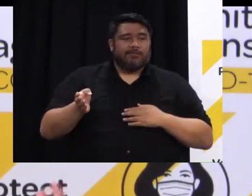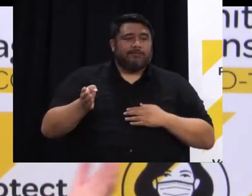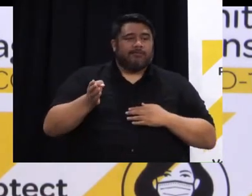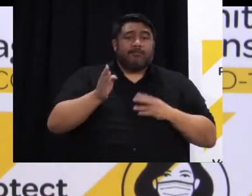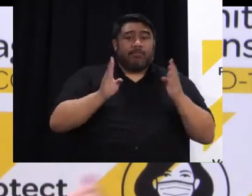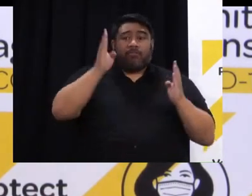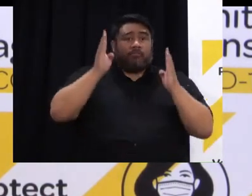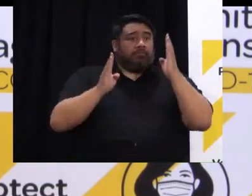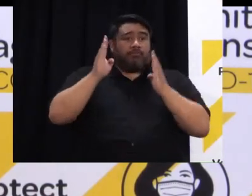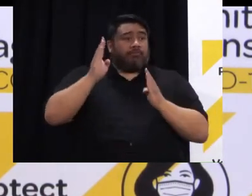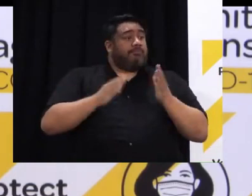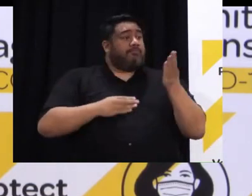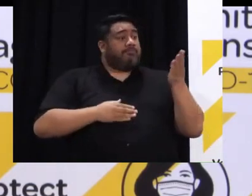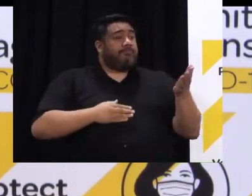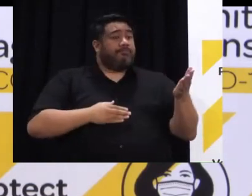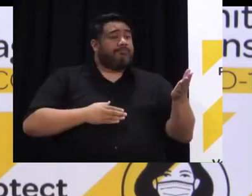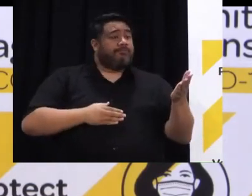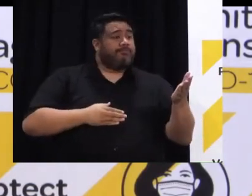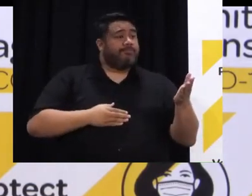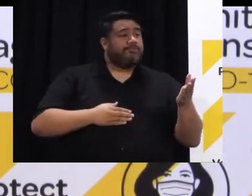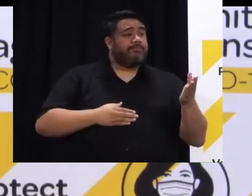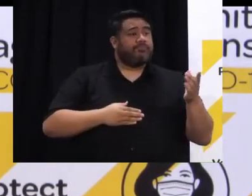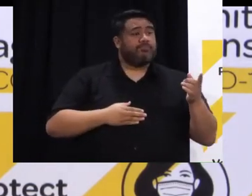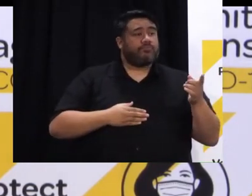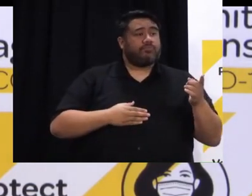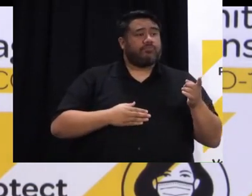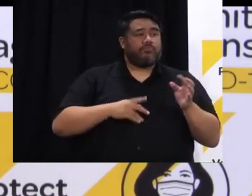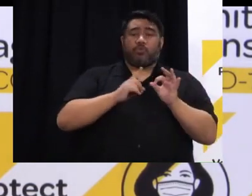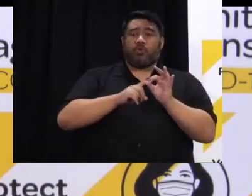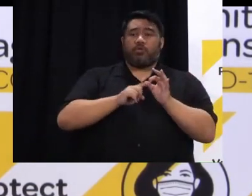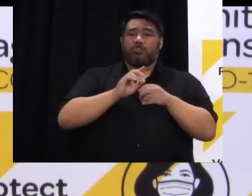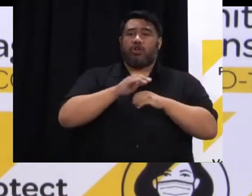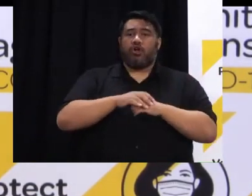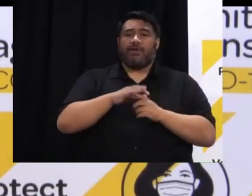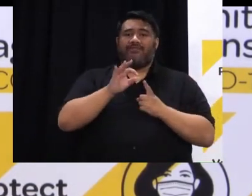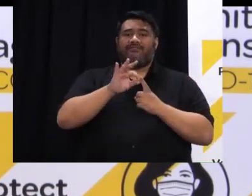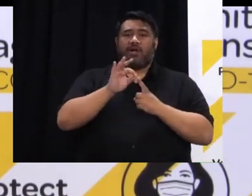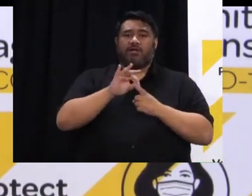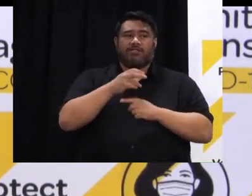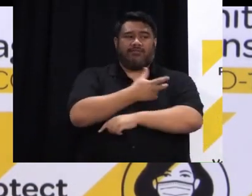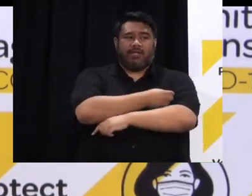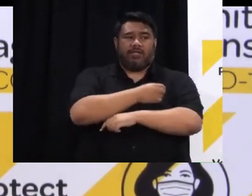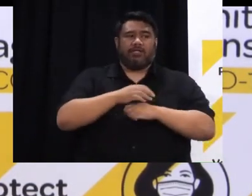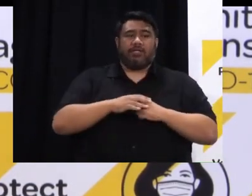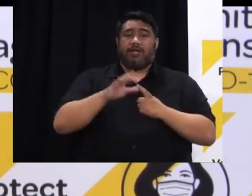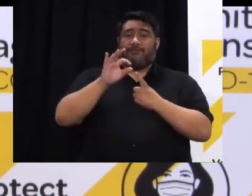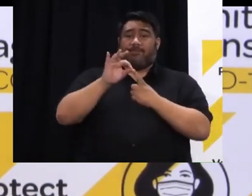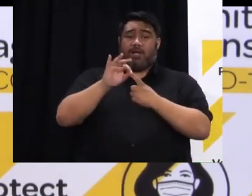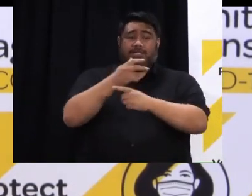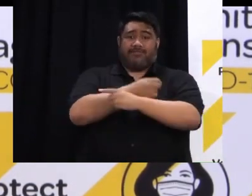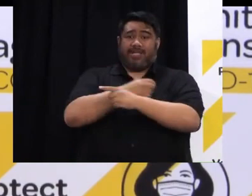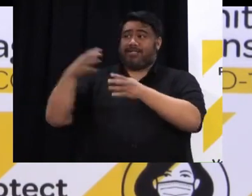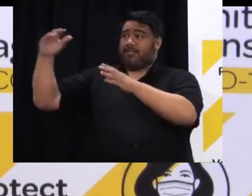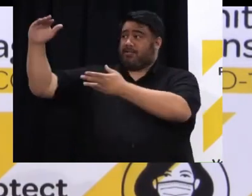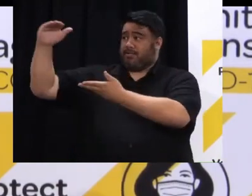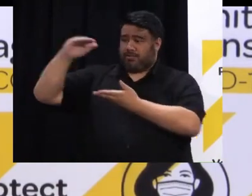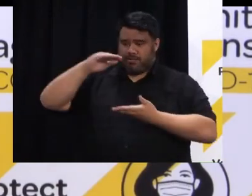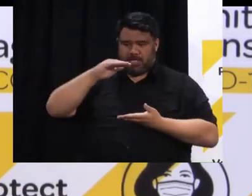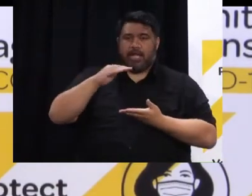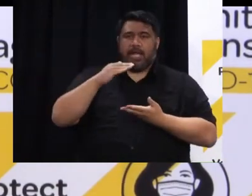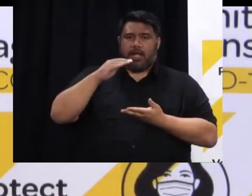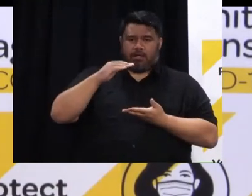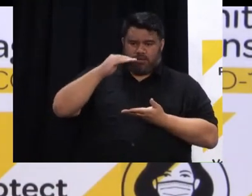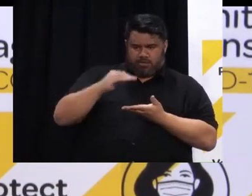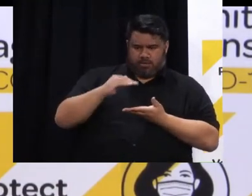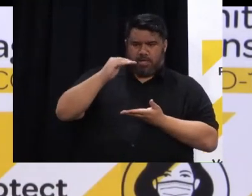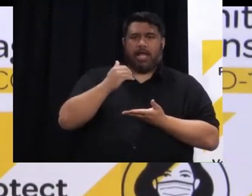and then I'll come back to you Jane how much of that portion will go to the Pacific for at least the